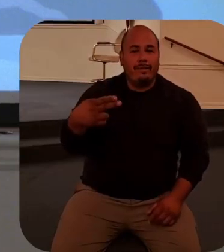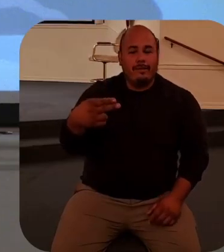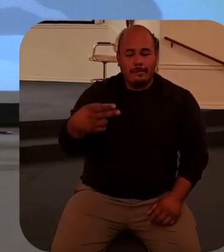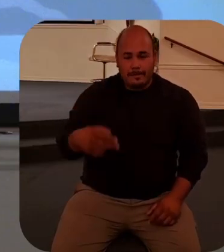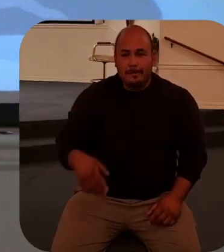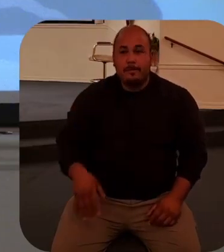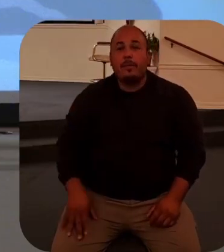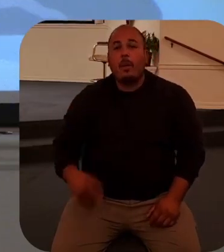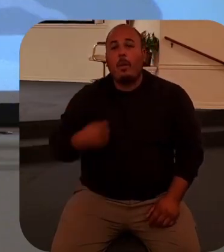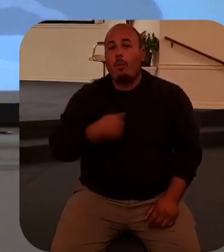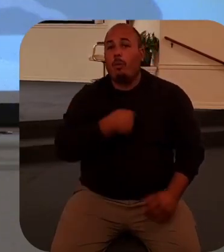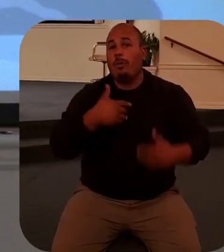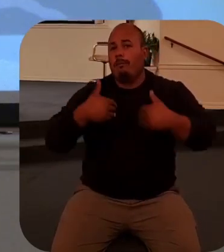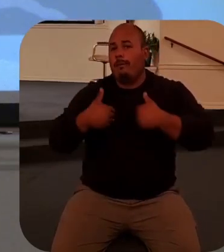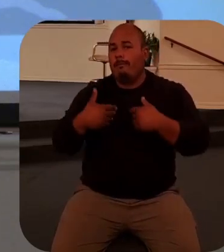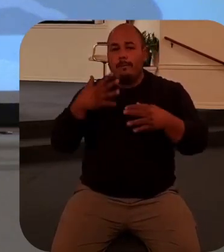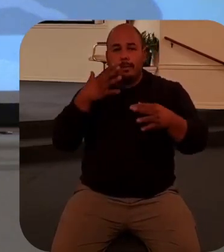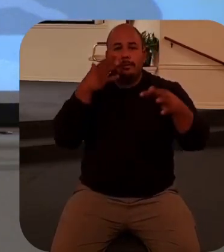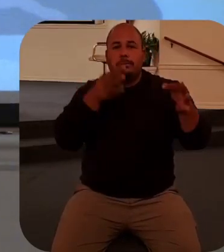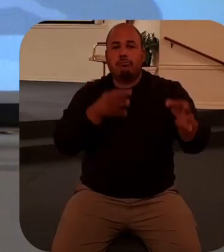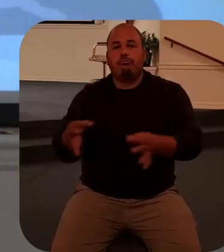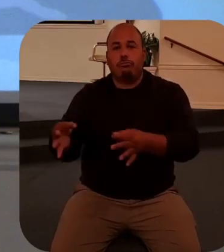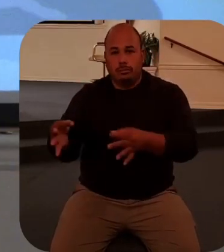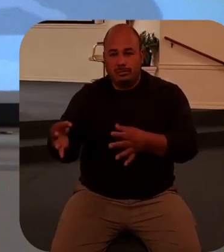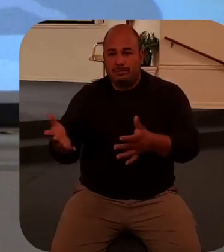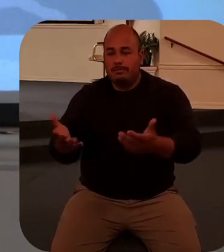then we have a decision to make